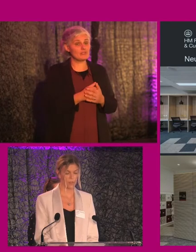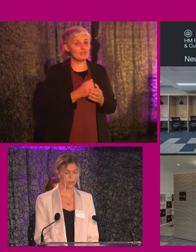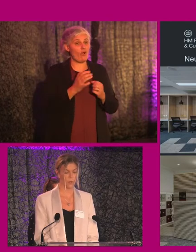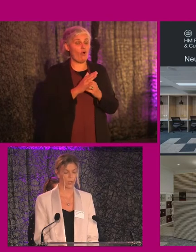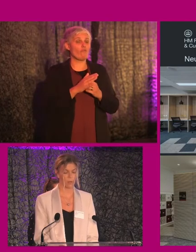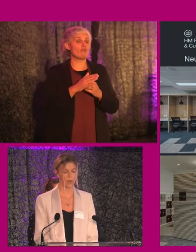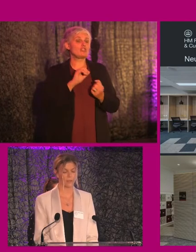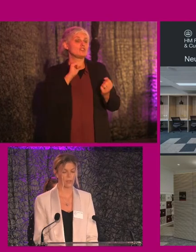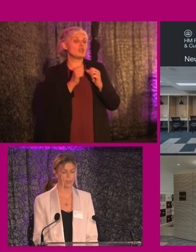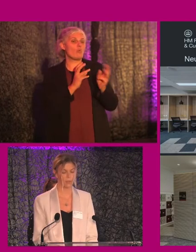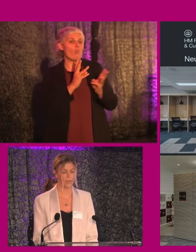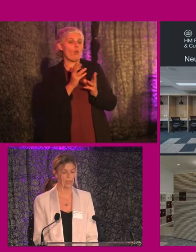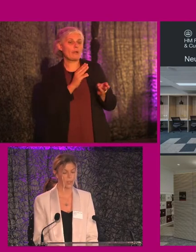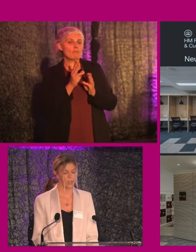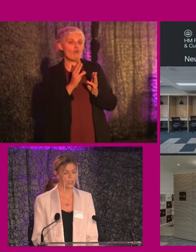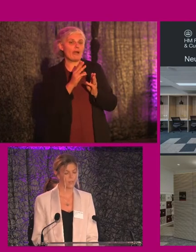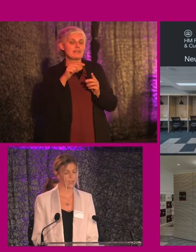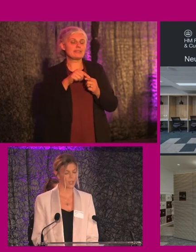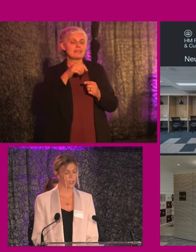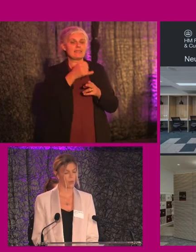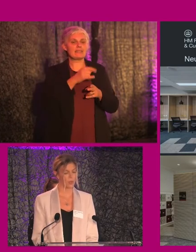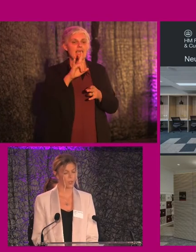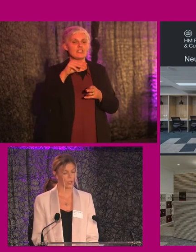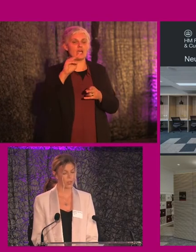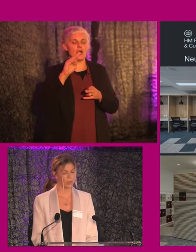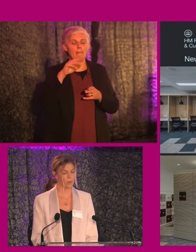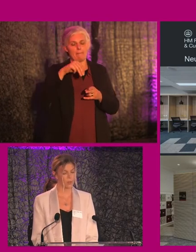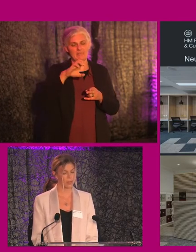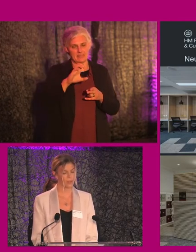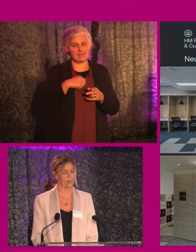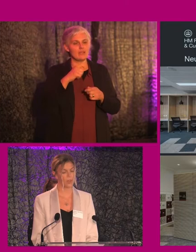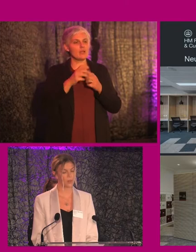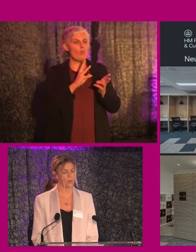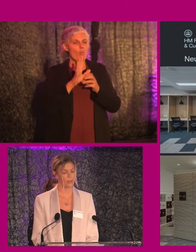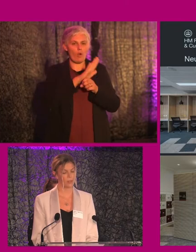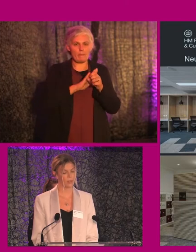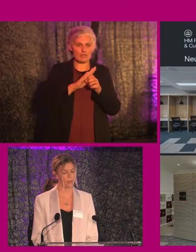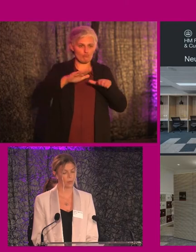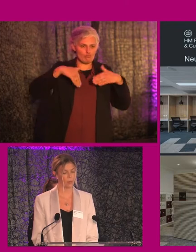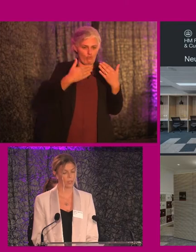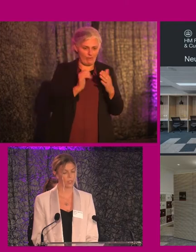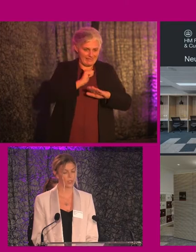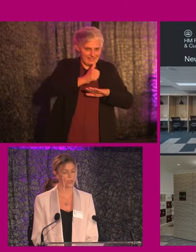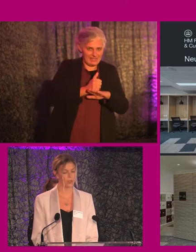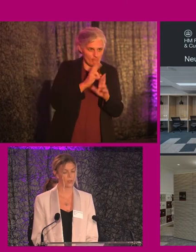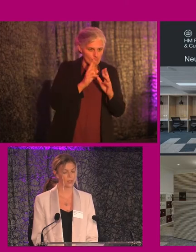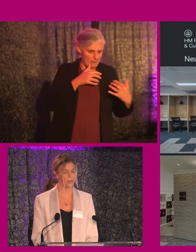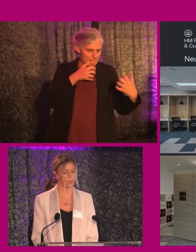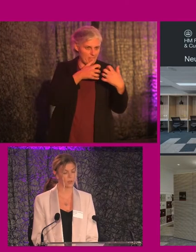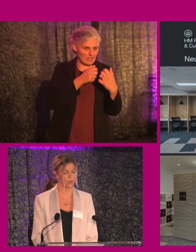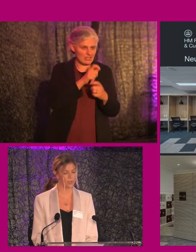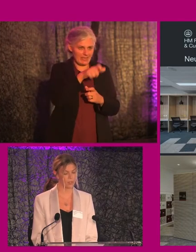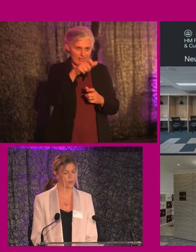change of the working practice, HMRC, the shift to agile working, and the workplace to provide work settings appropriate to each other's